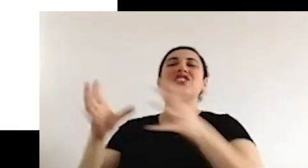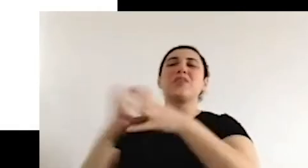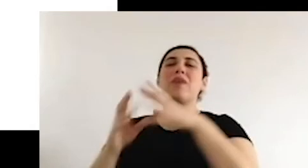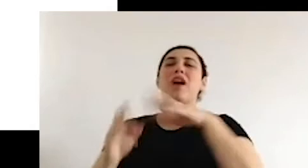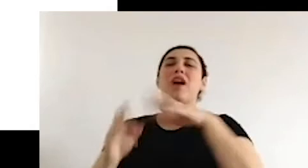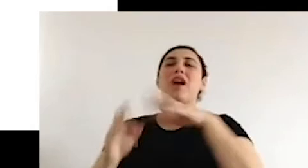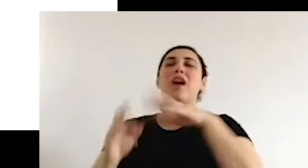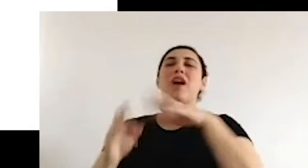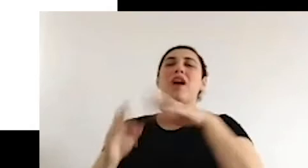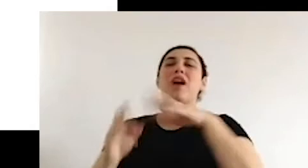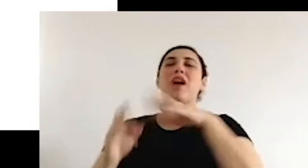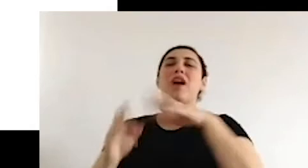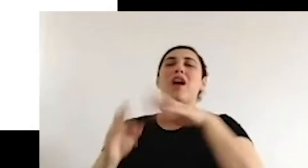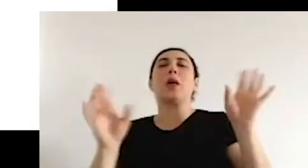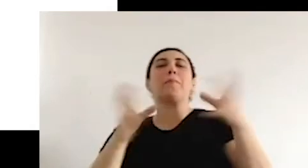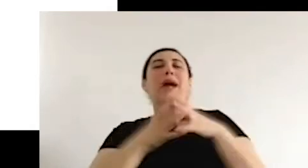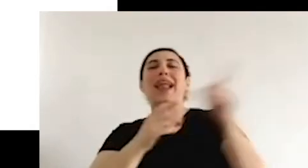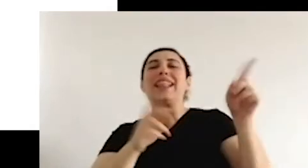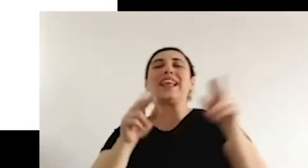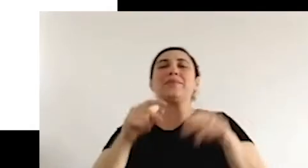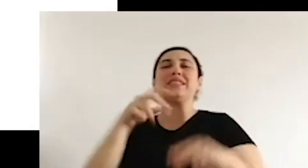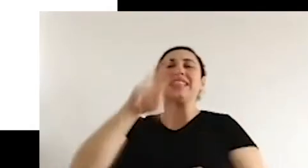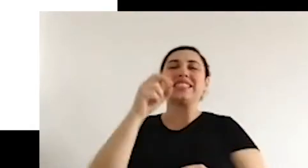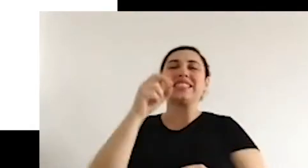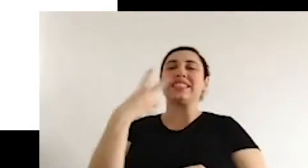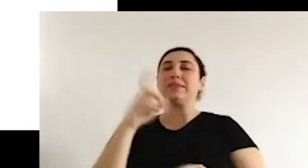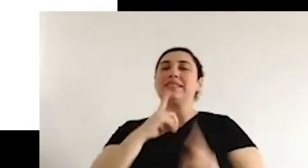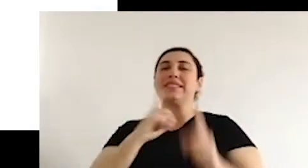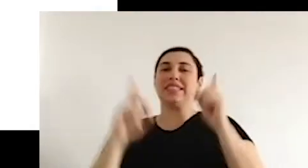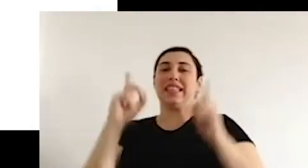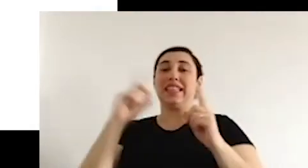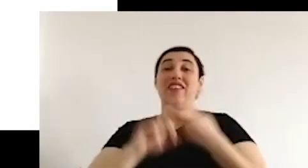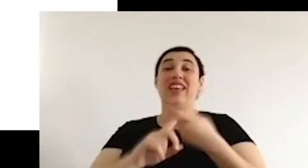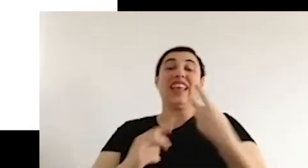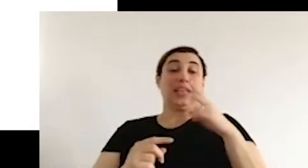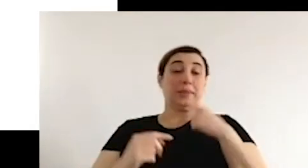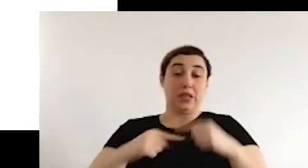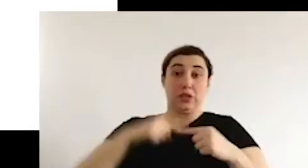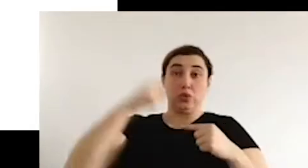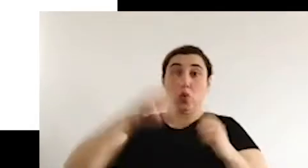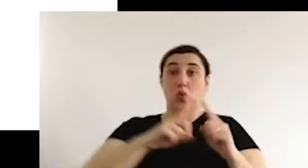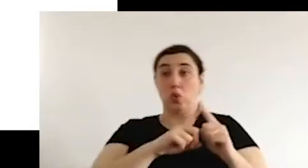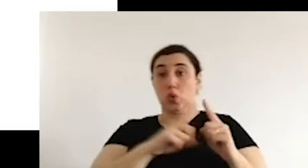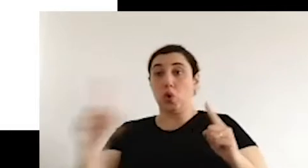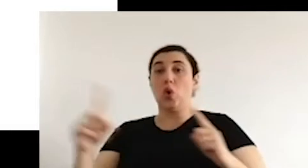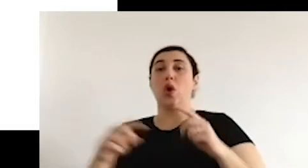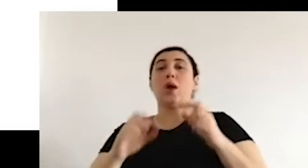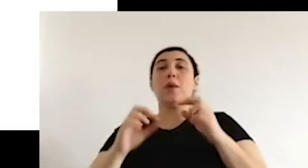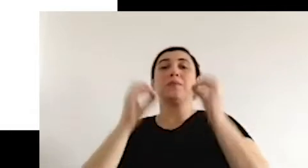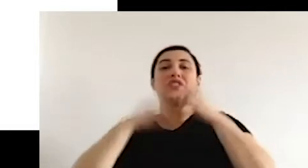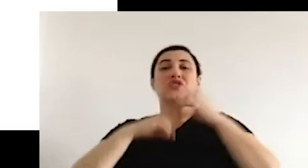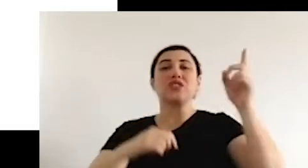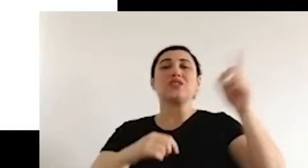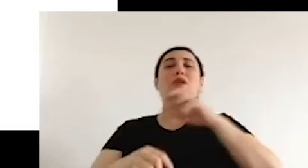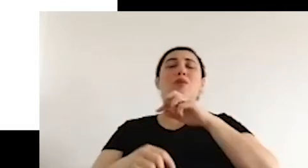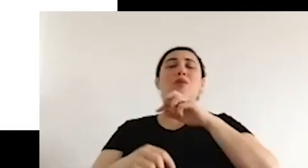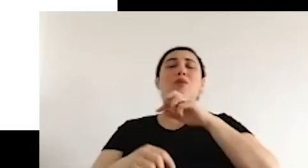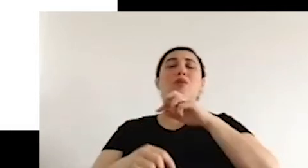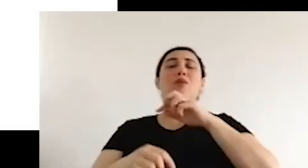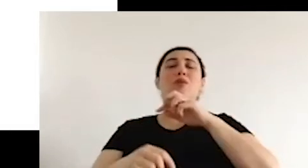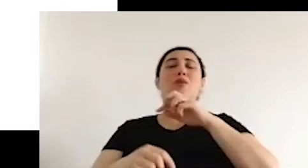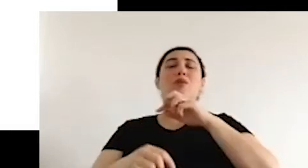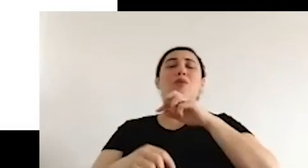idea of welfare state. The third wave was the new or neo-radical